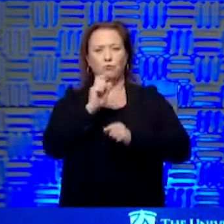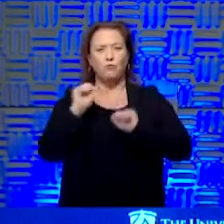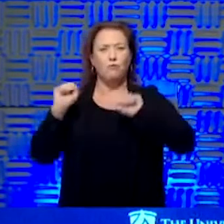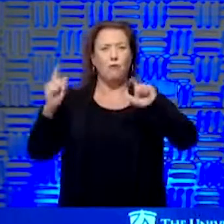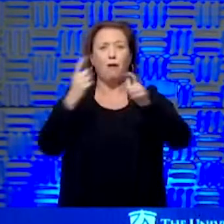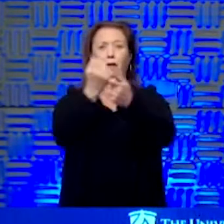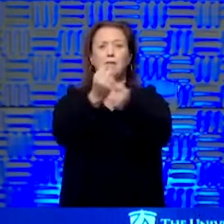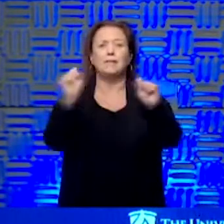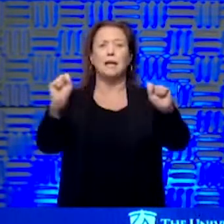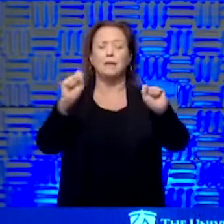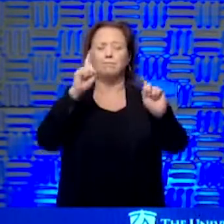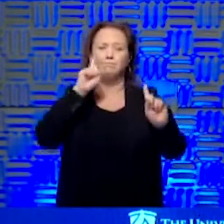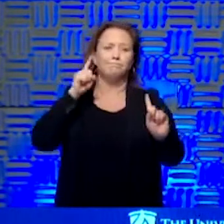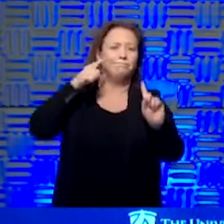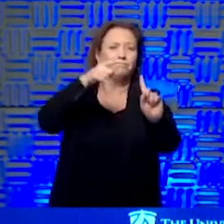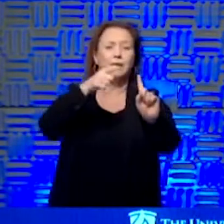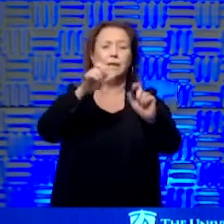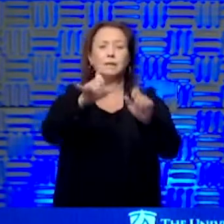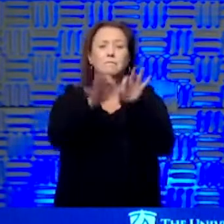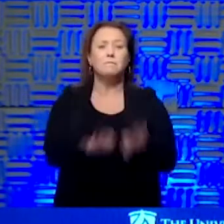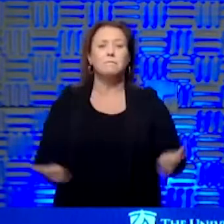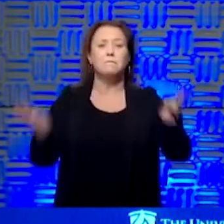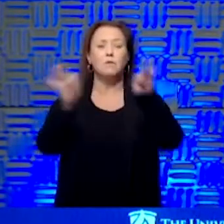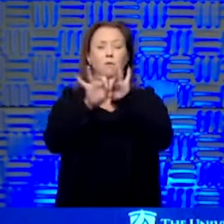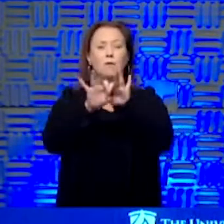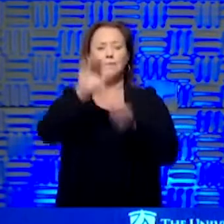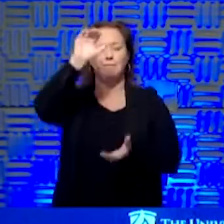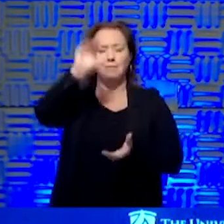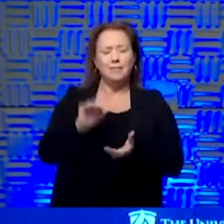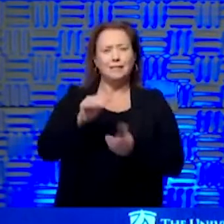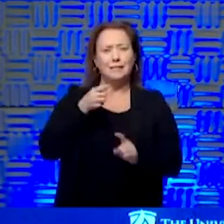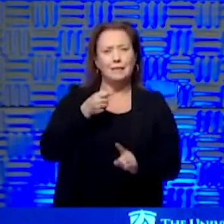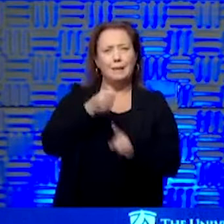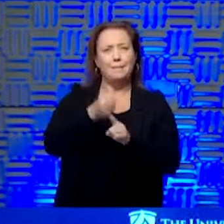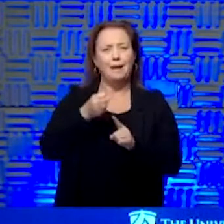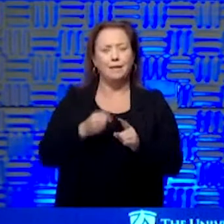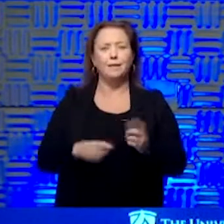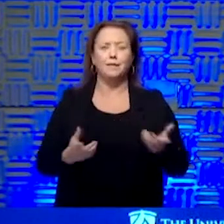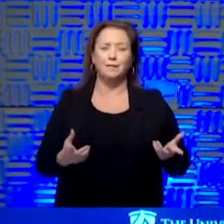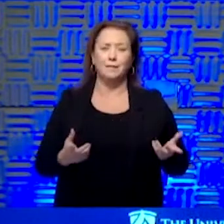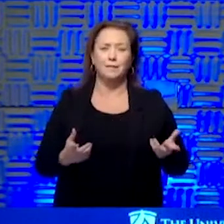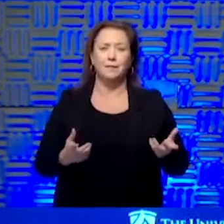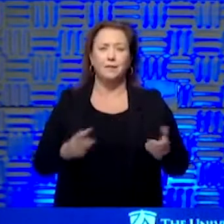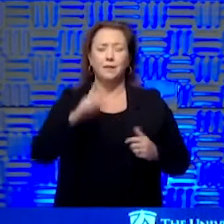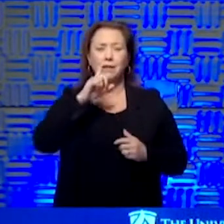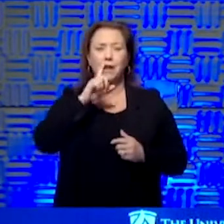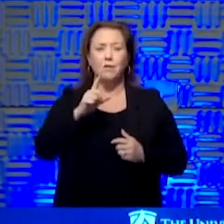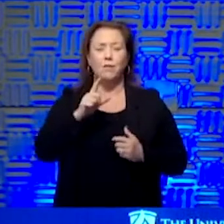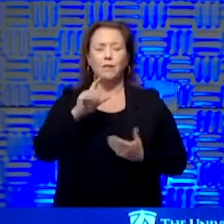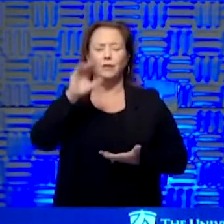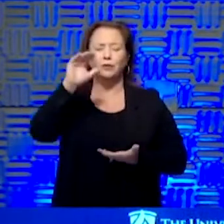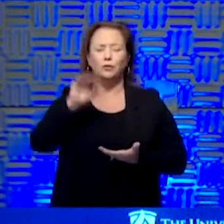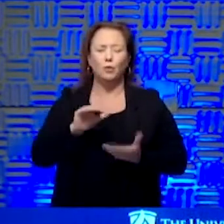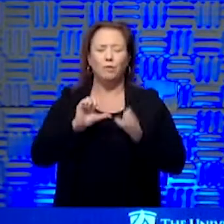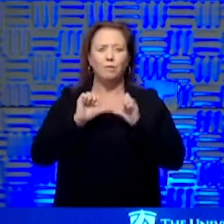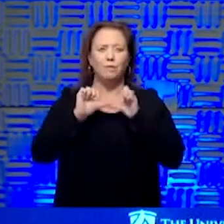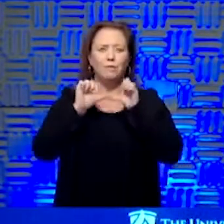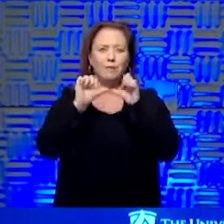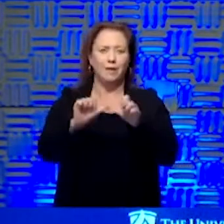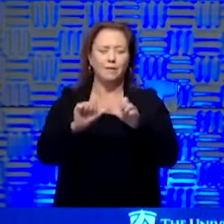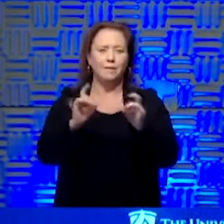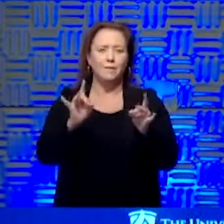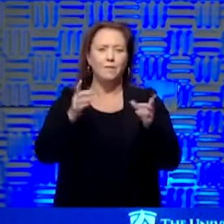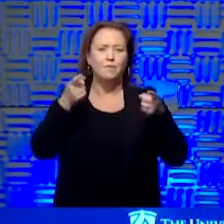we would need to do in order to lessen the impact of this crisis and quite possibly shorten the duration of the